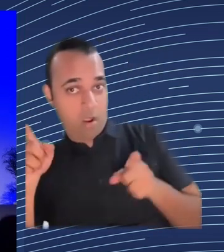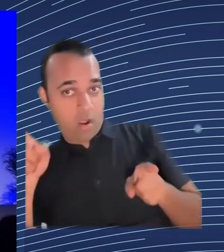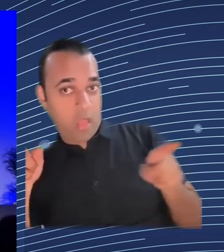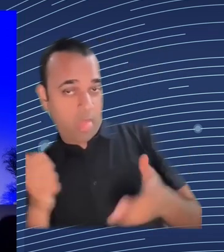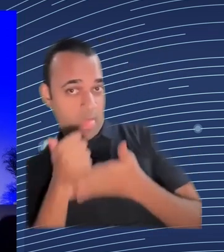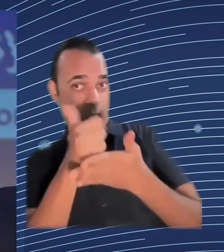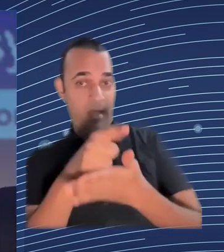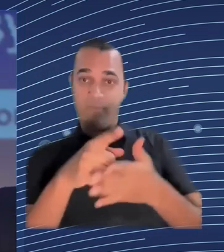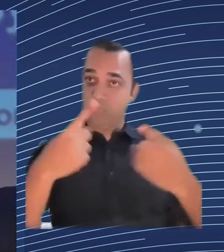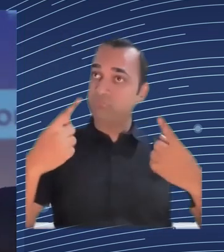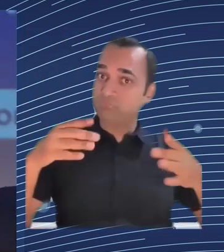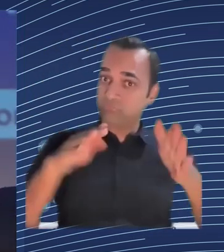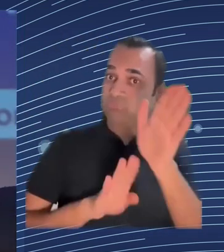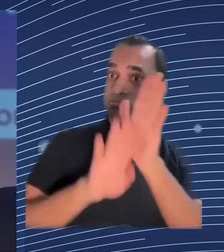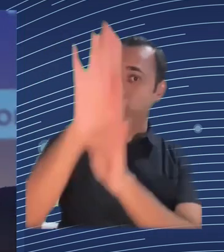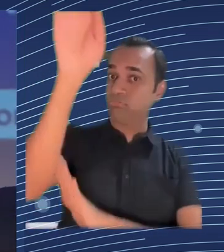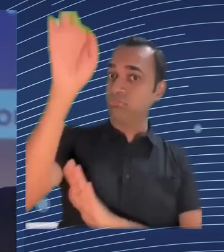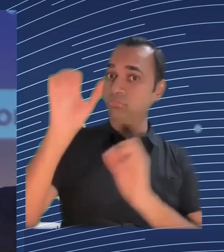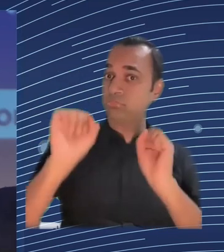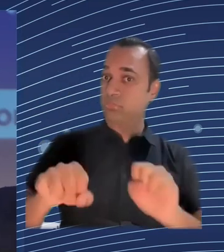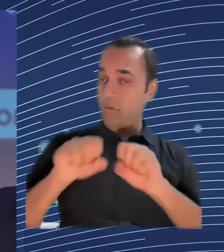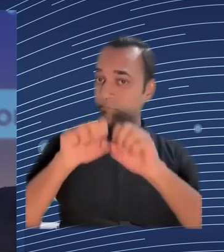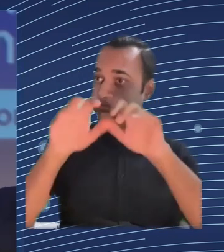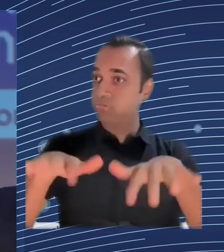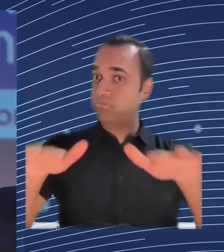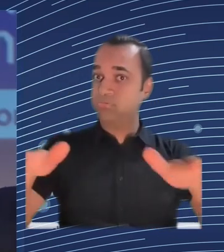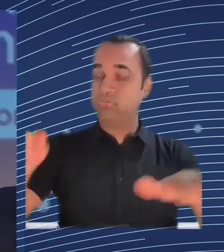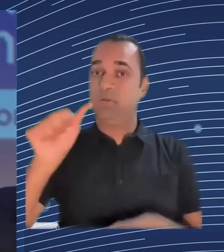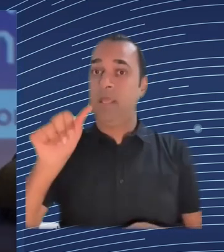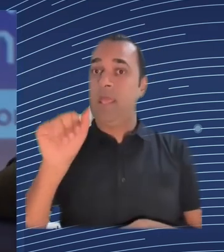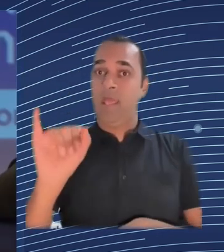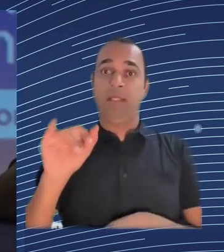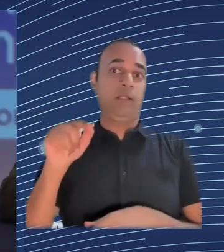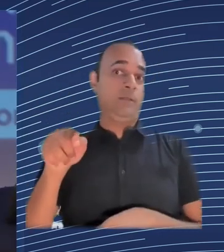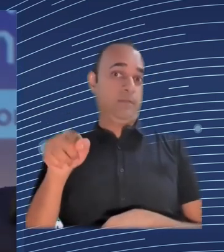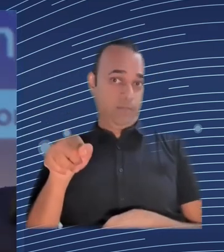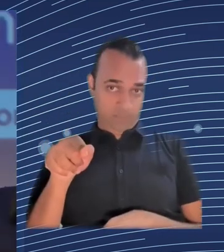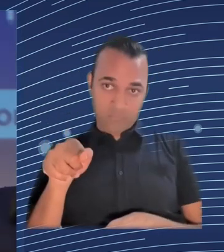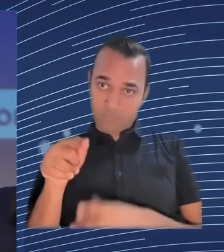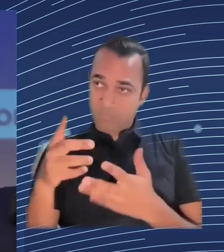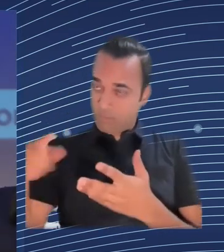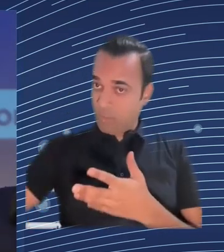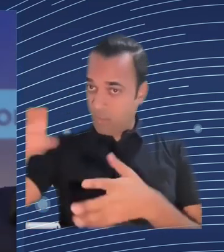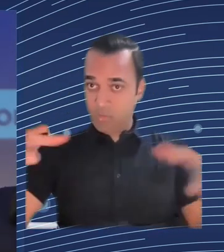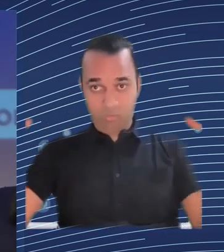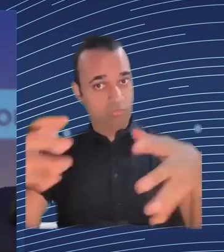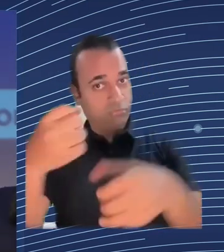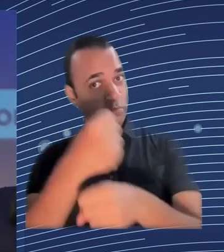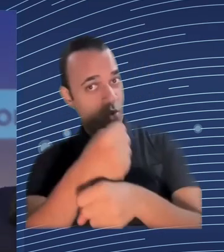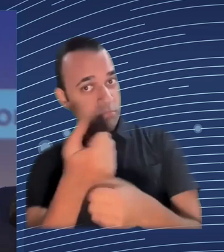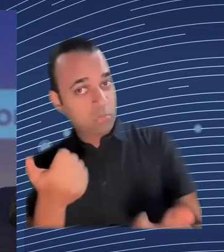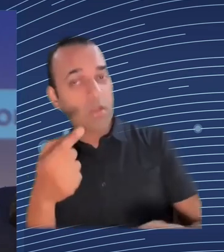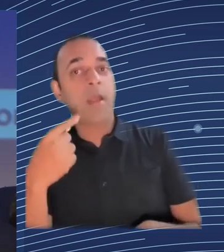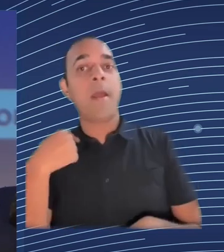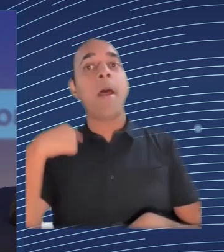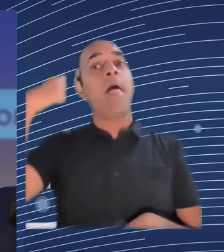pace at which things are changing the complexity of some of these it's not a job I would want to put it mildly I think it